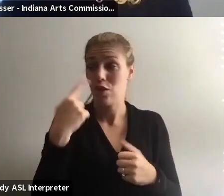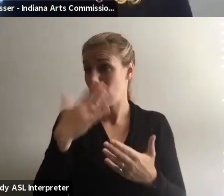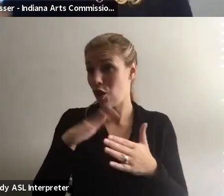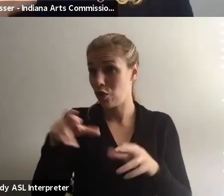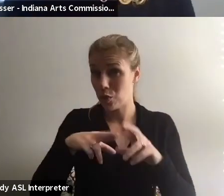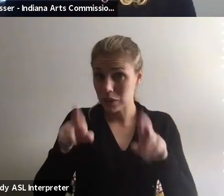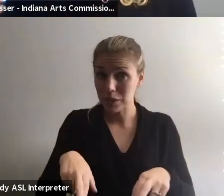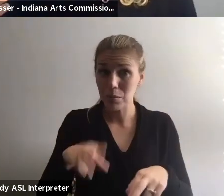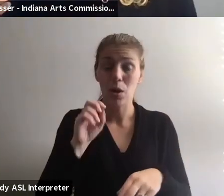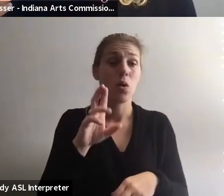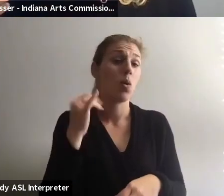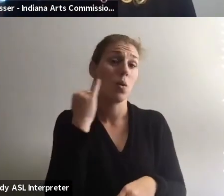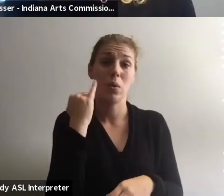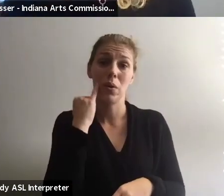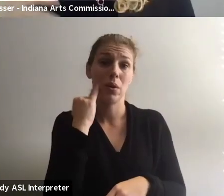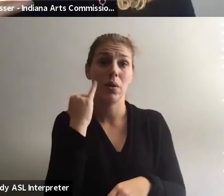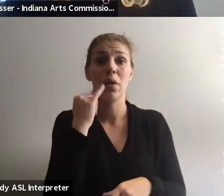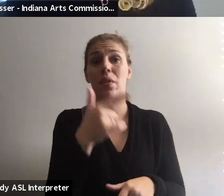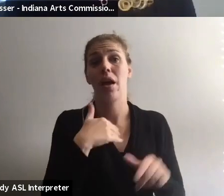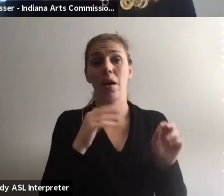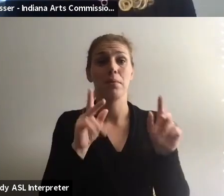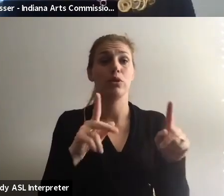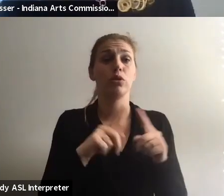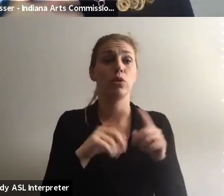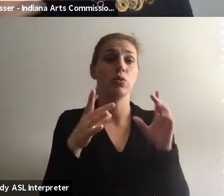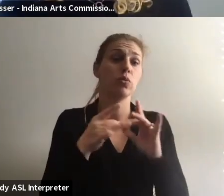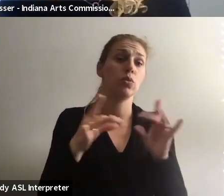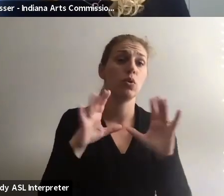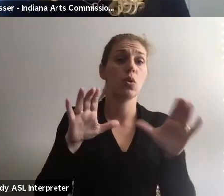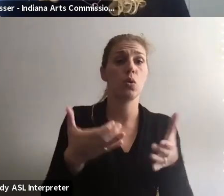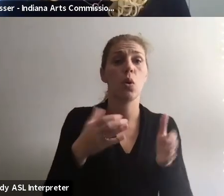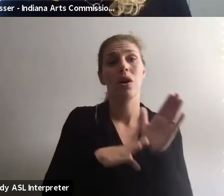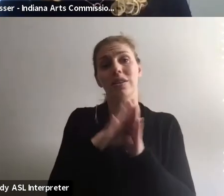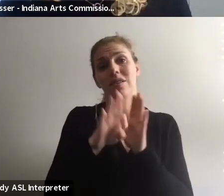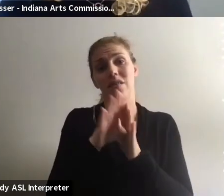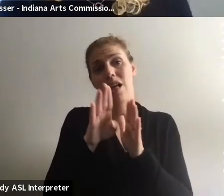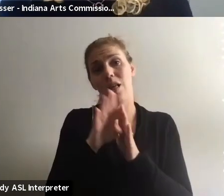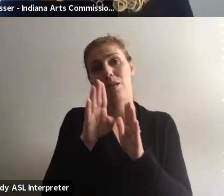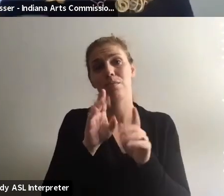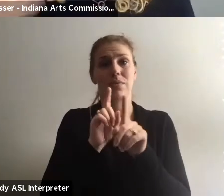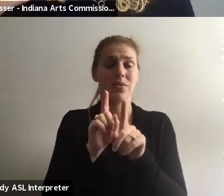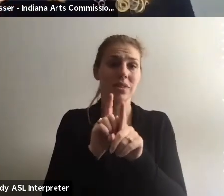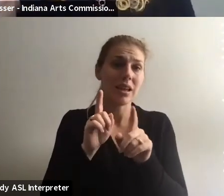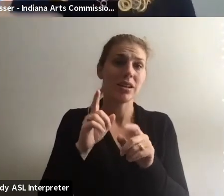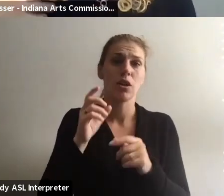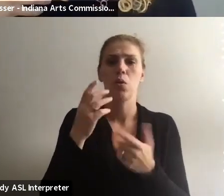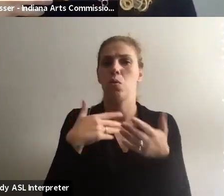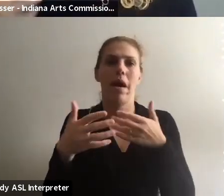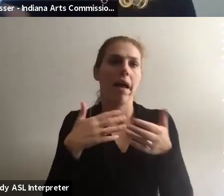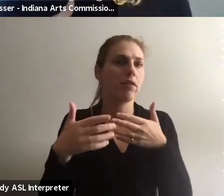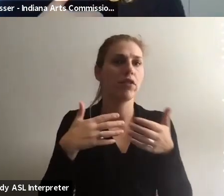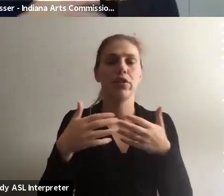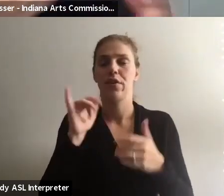or if giving them, um, opportunities to speak to the group or develop leadership or coach in whatever way, that's, um, important